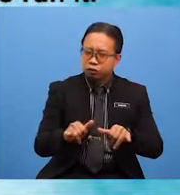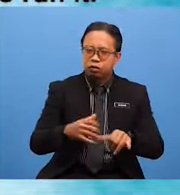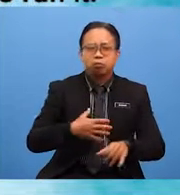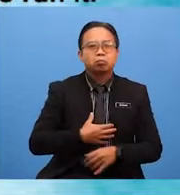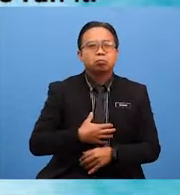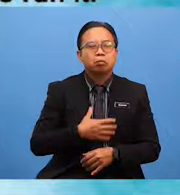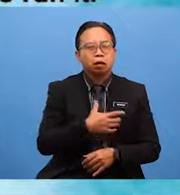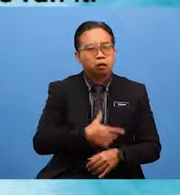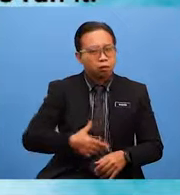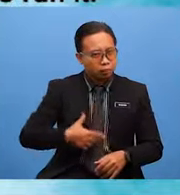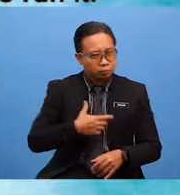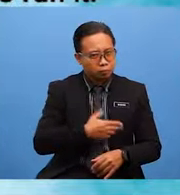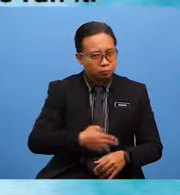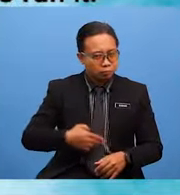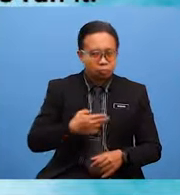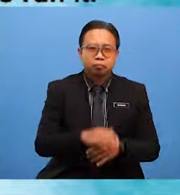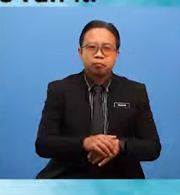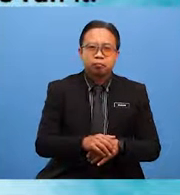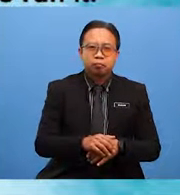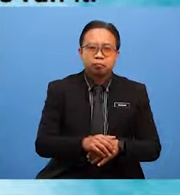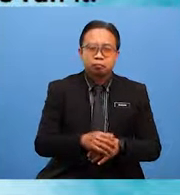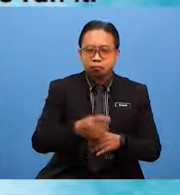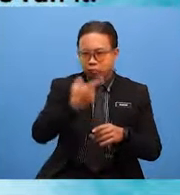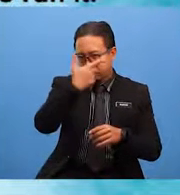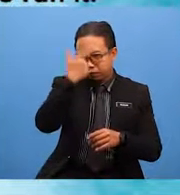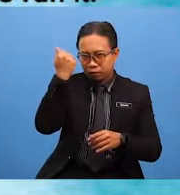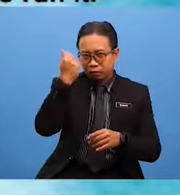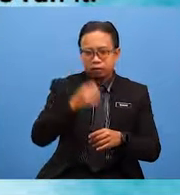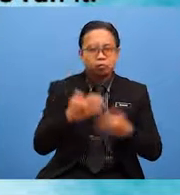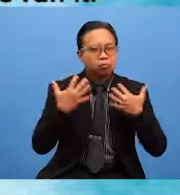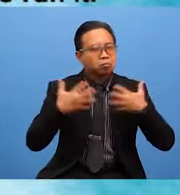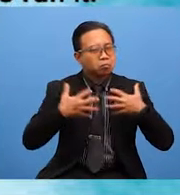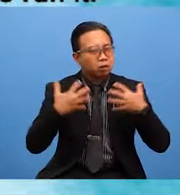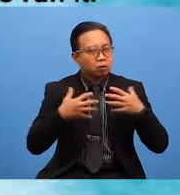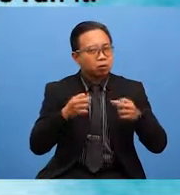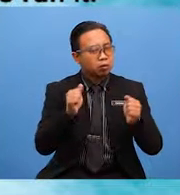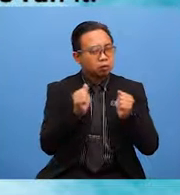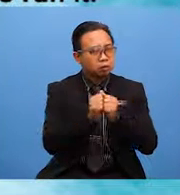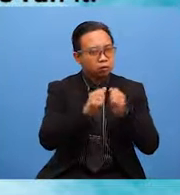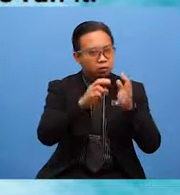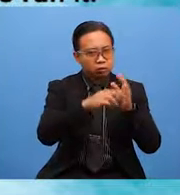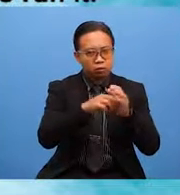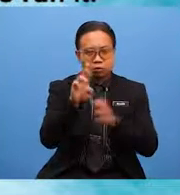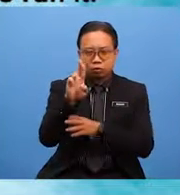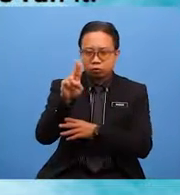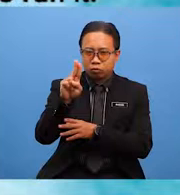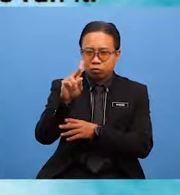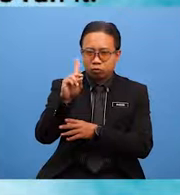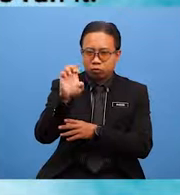than going to the canteen due to their frightening experiences with the rude canteen workers.